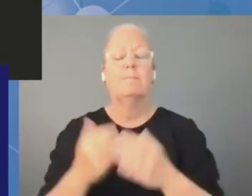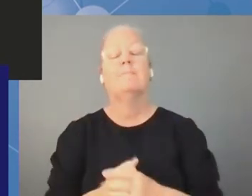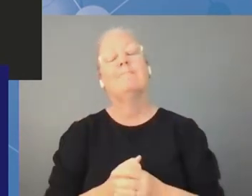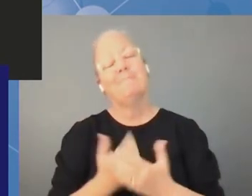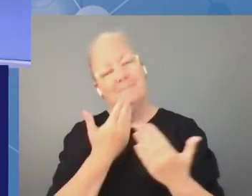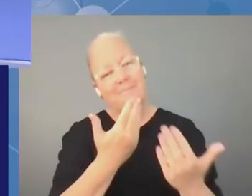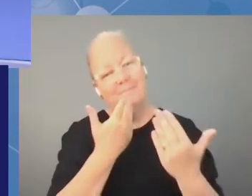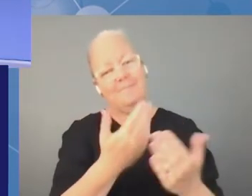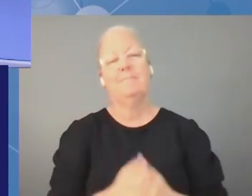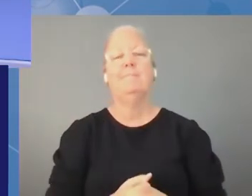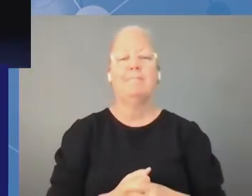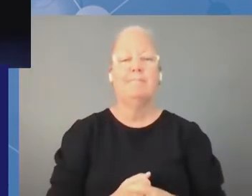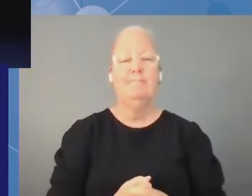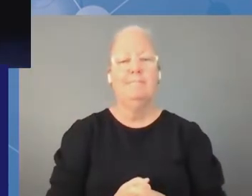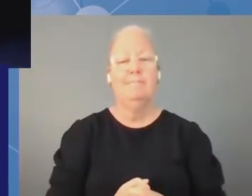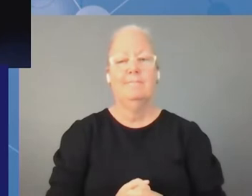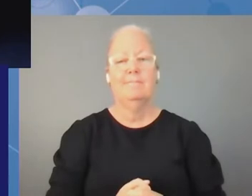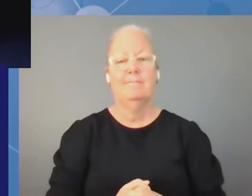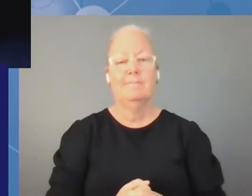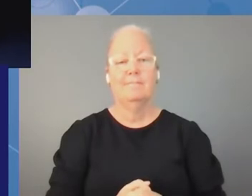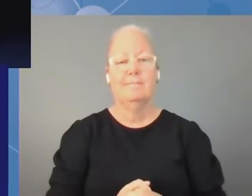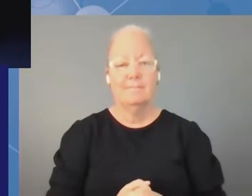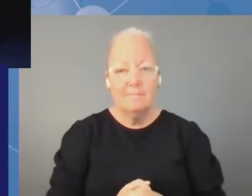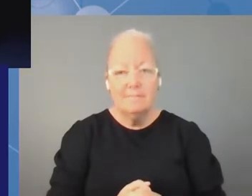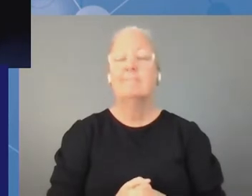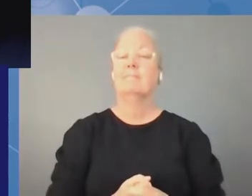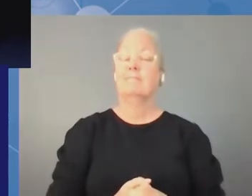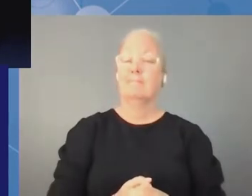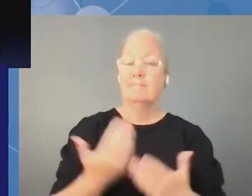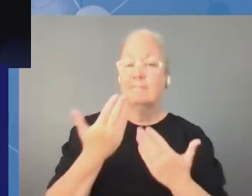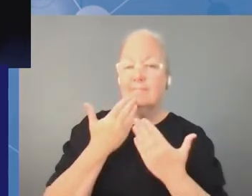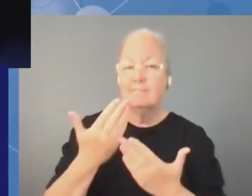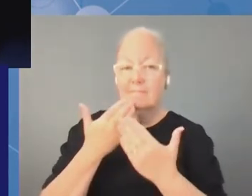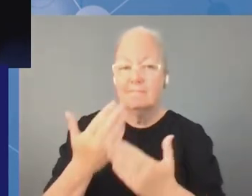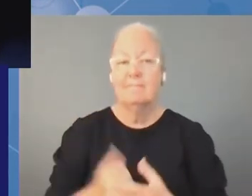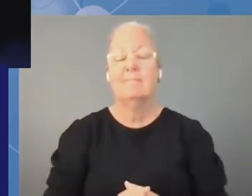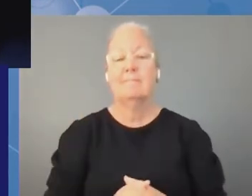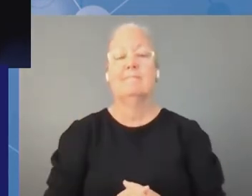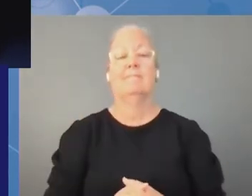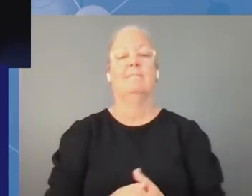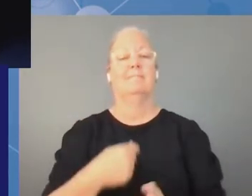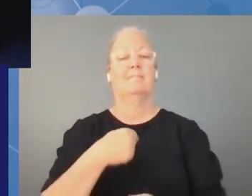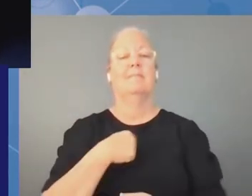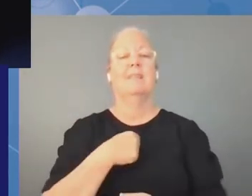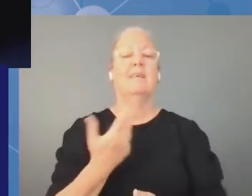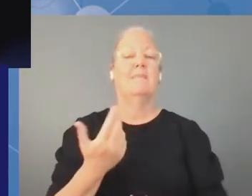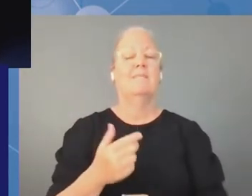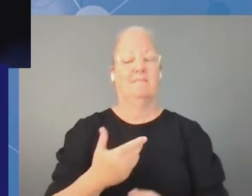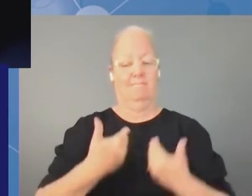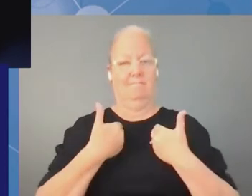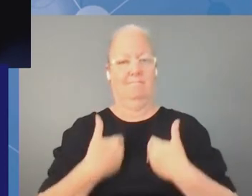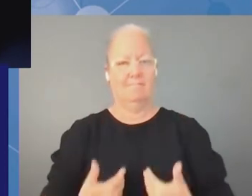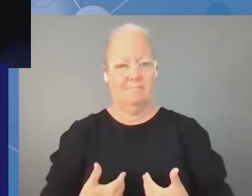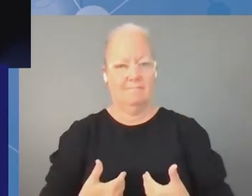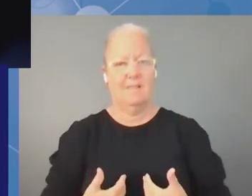thank you vittorio bertola from open exchange private sector i apologize i only have a very practical mundane comment on this